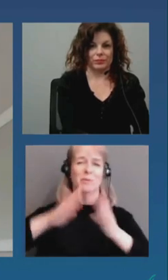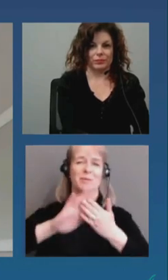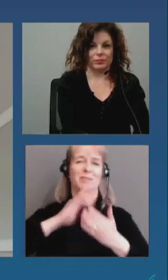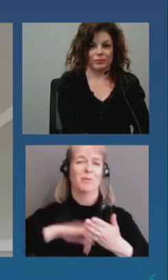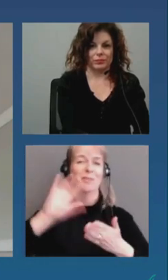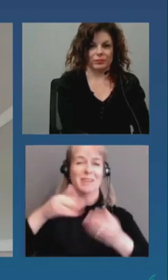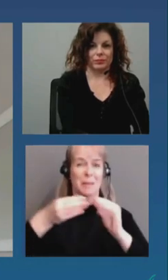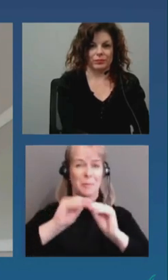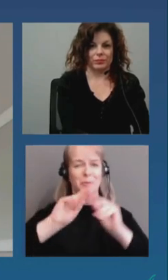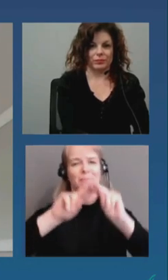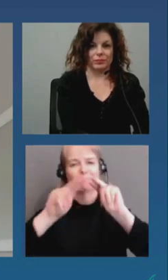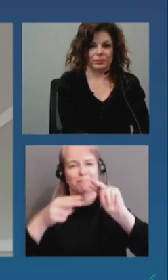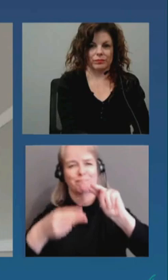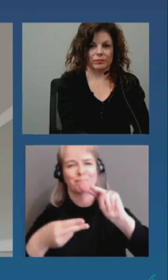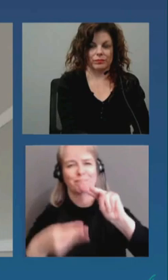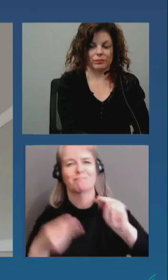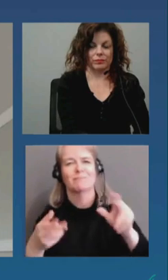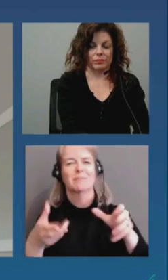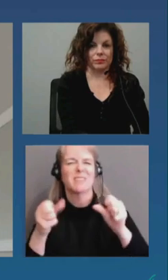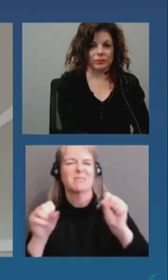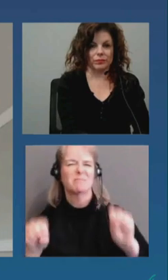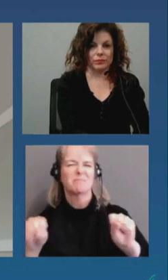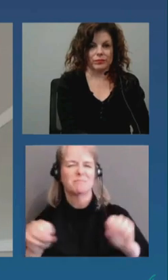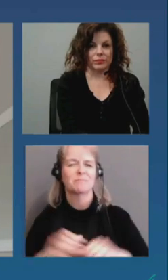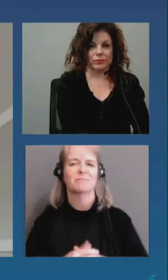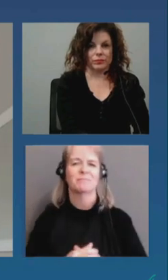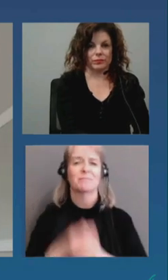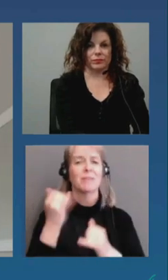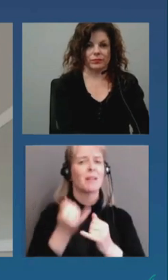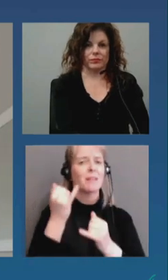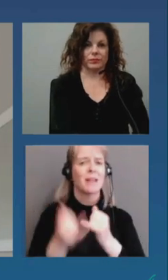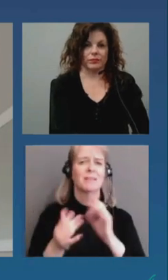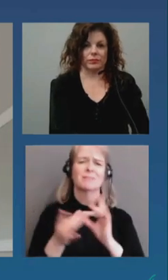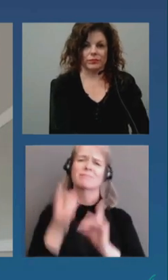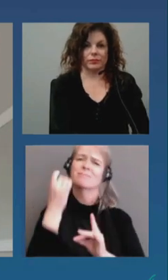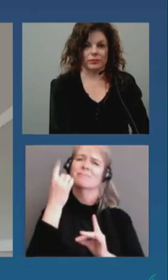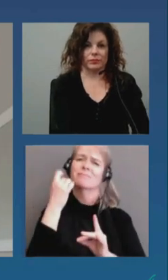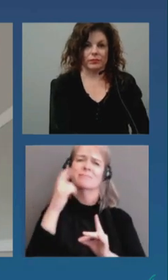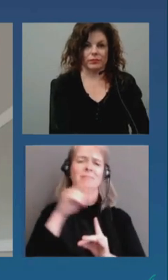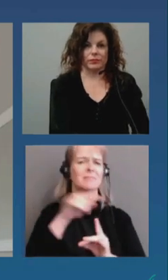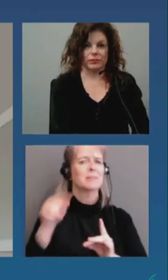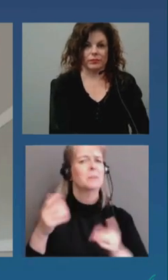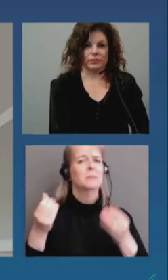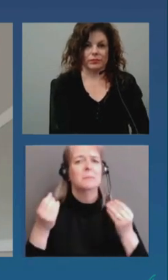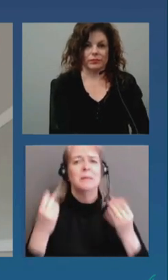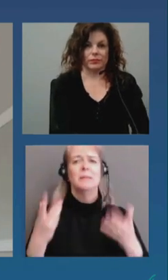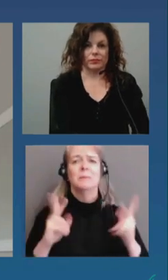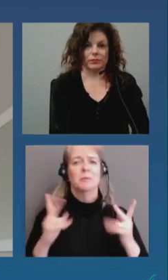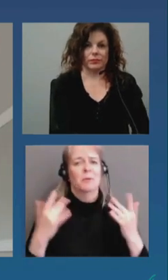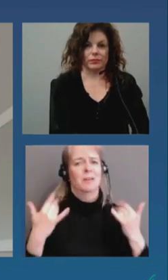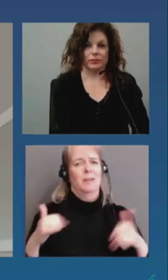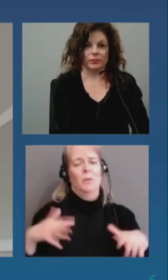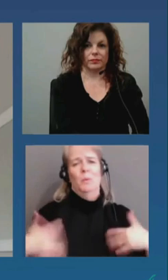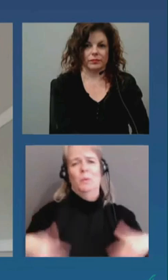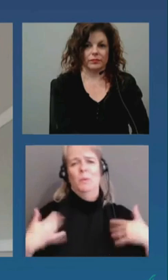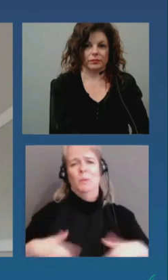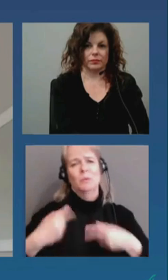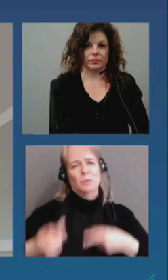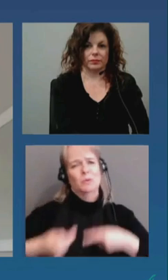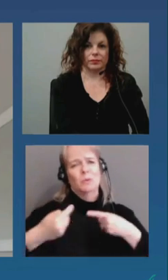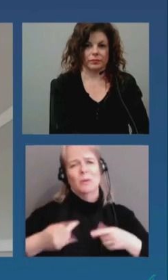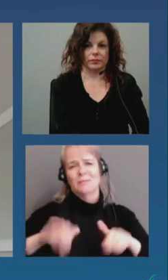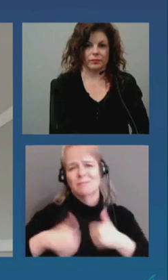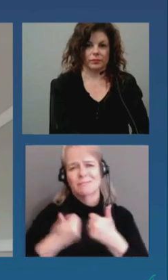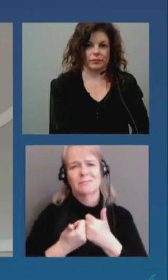Lastly, I also want to acknowledge the significant challenges that so many people are facing right now. Employment